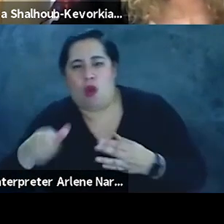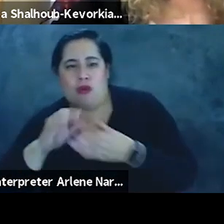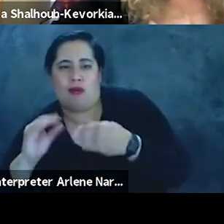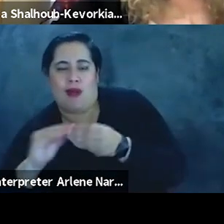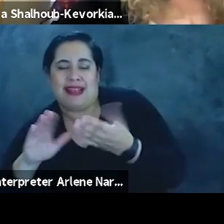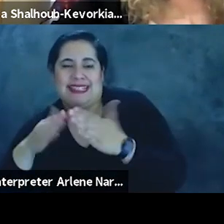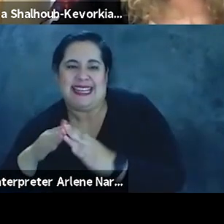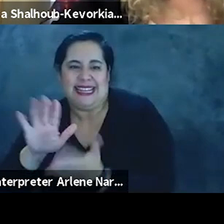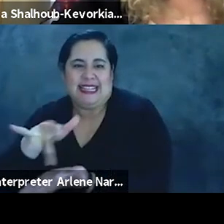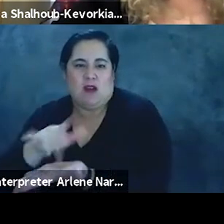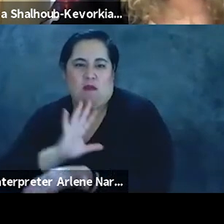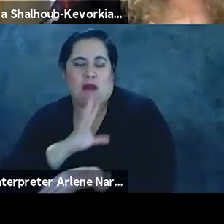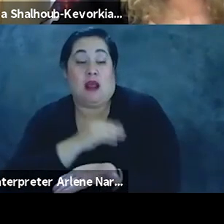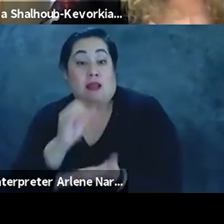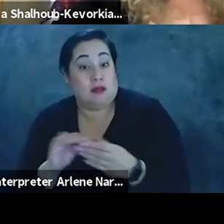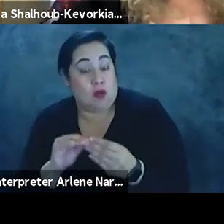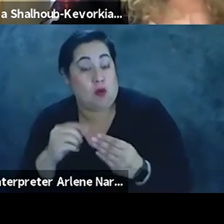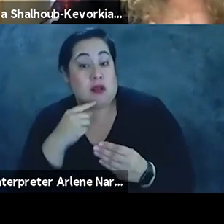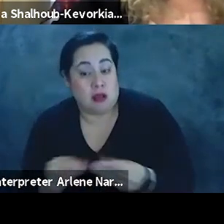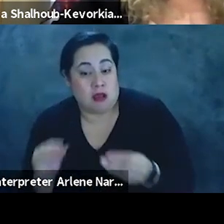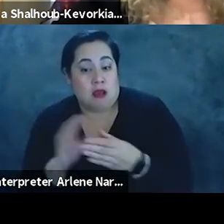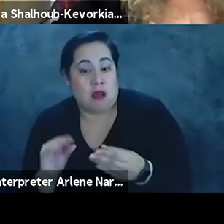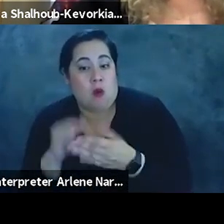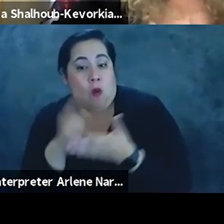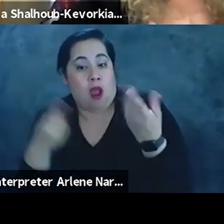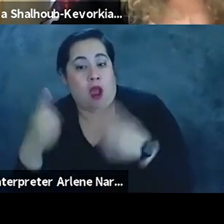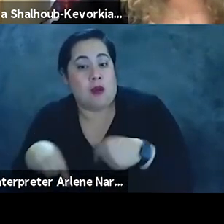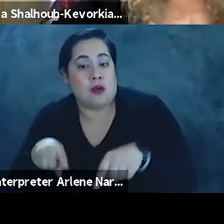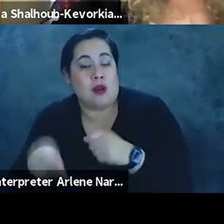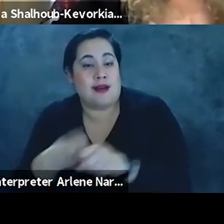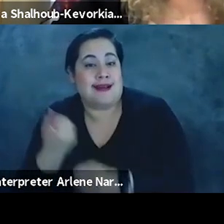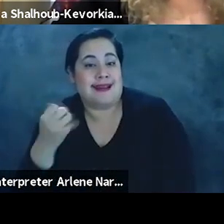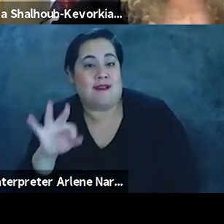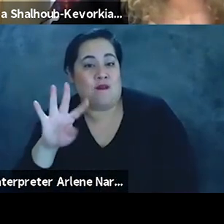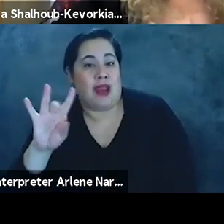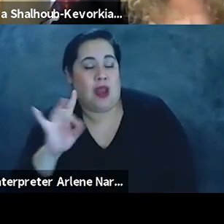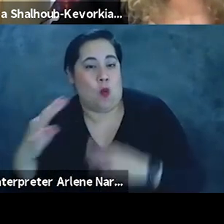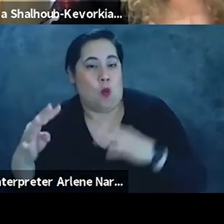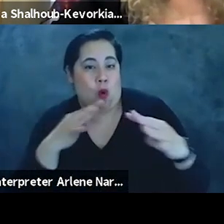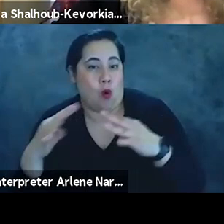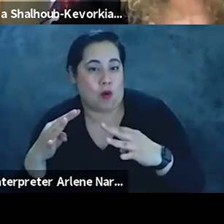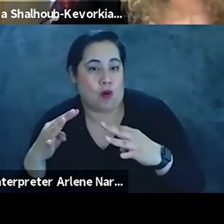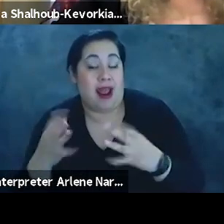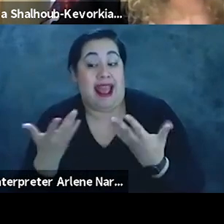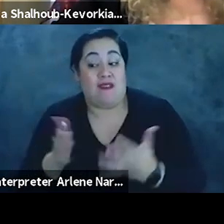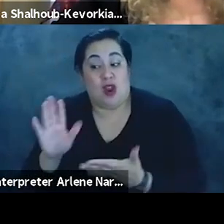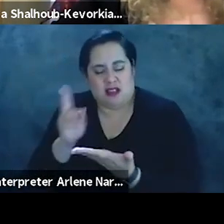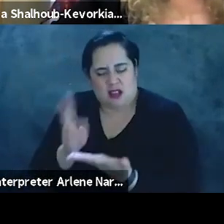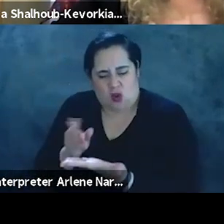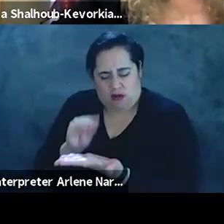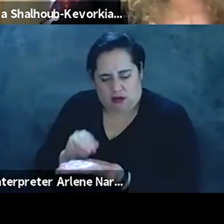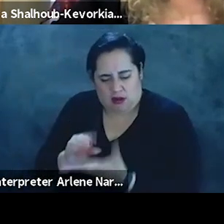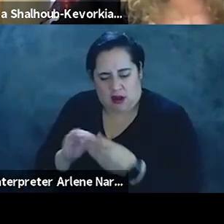Palestine. The account tells the story of what happened there during the 1948 war. Following his historical account